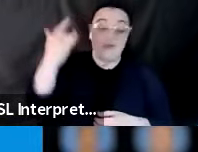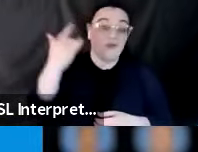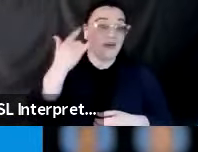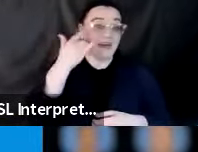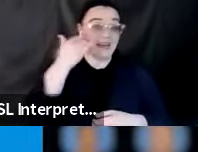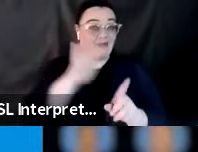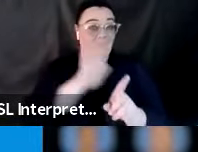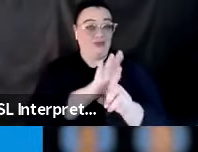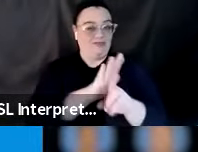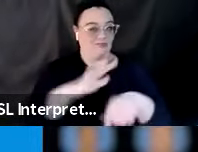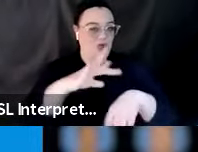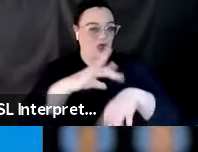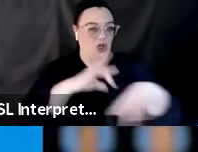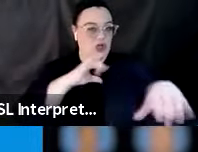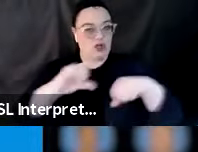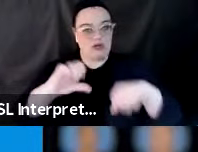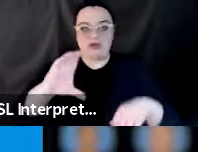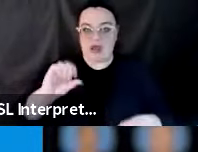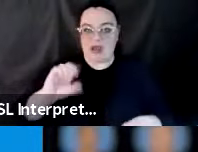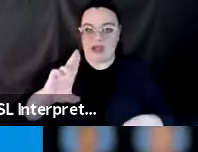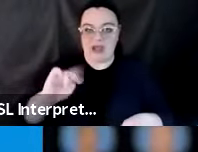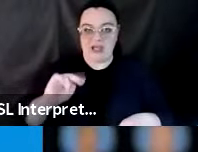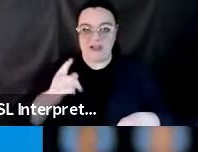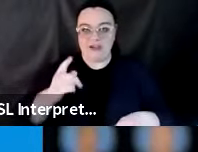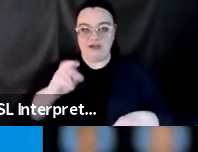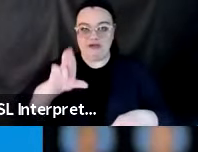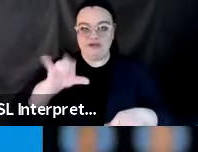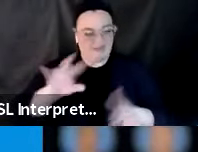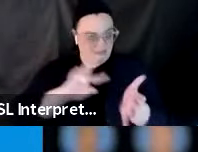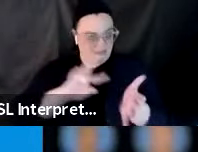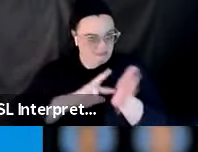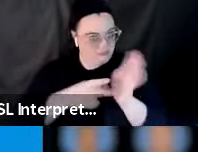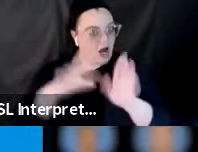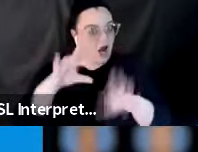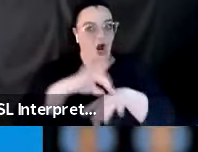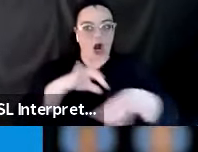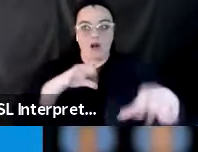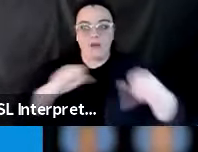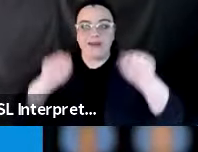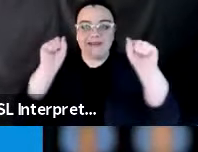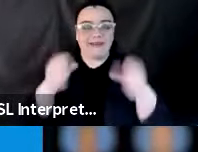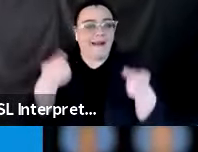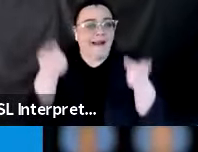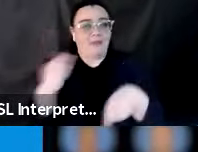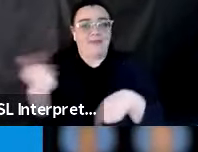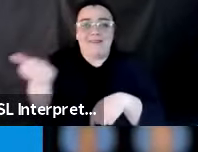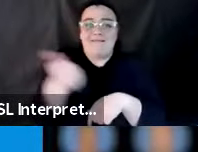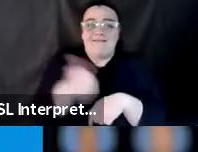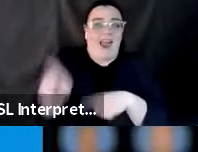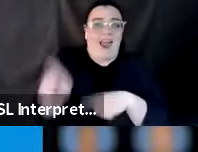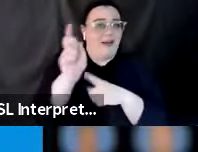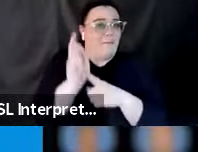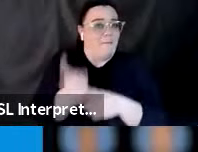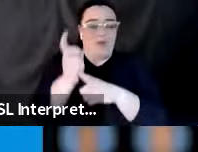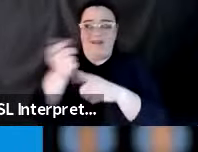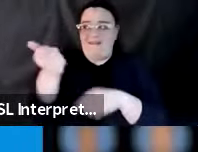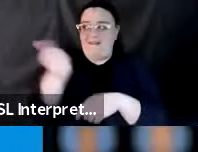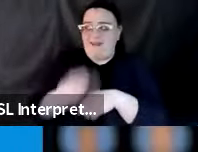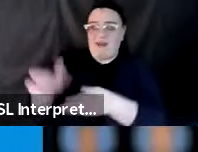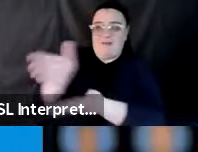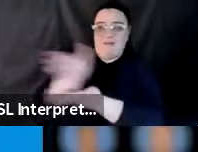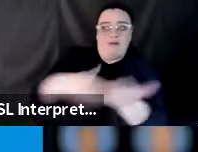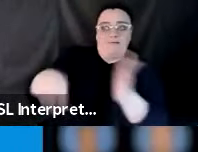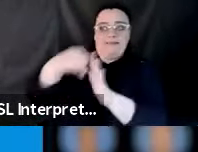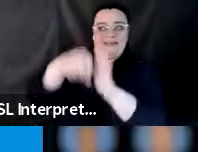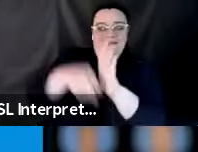country, and an earthquake can happen at any moment in any part of our state. And as a matter